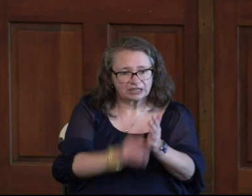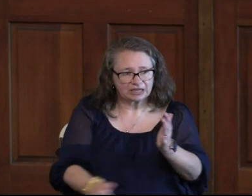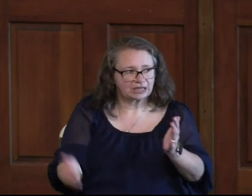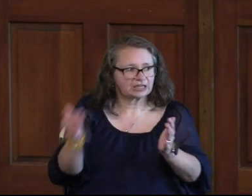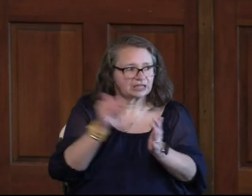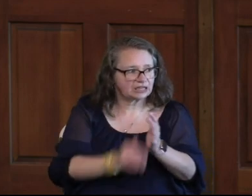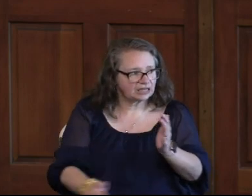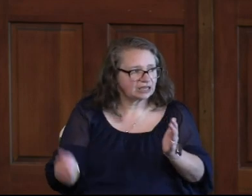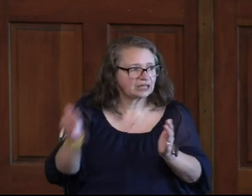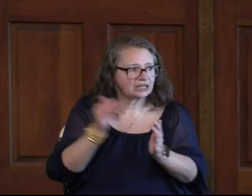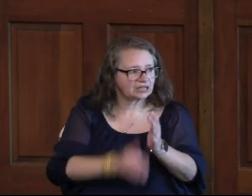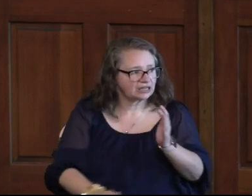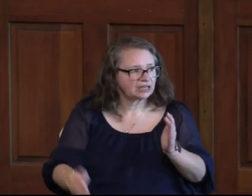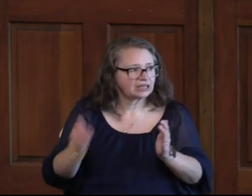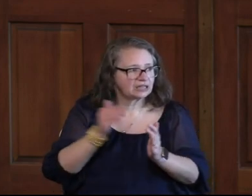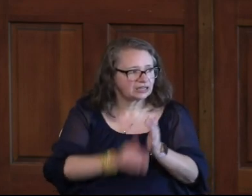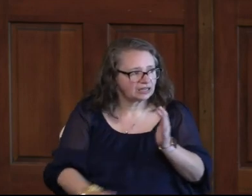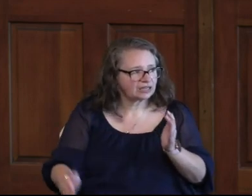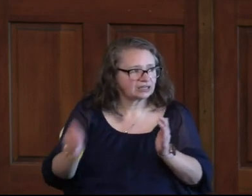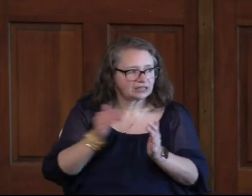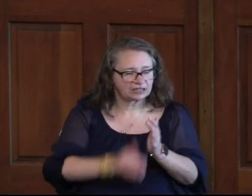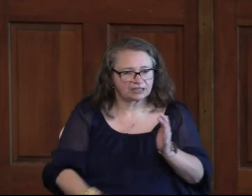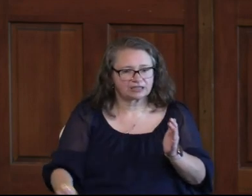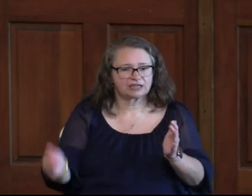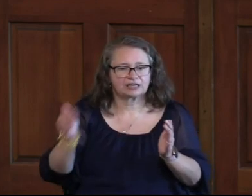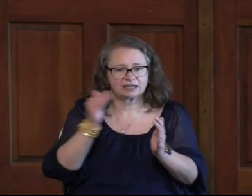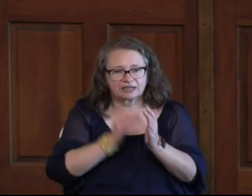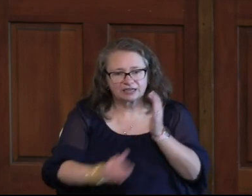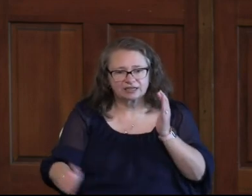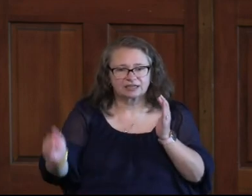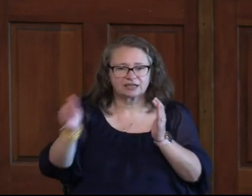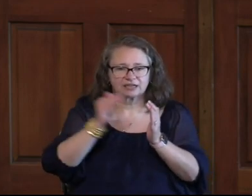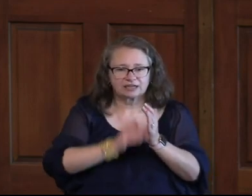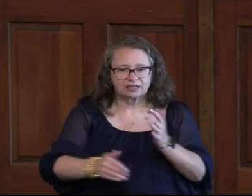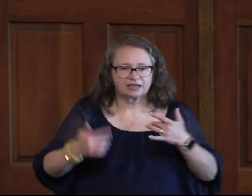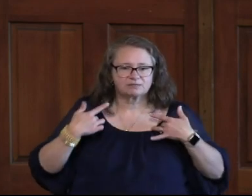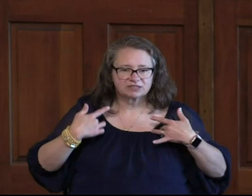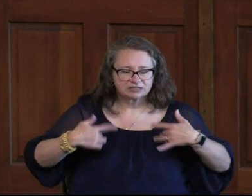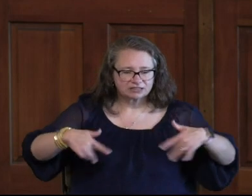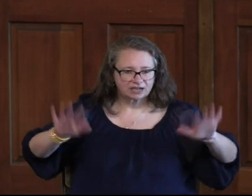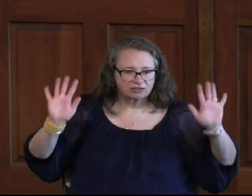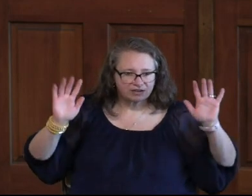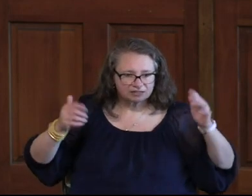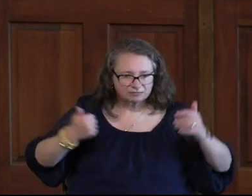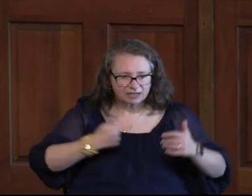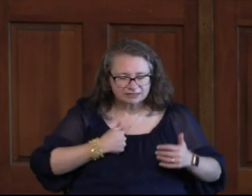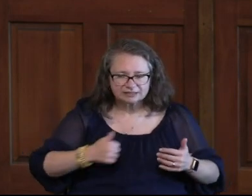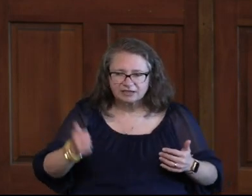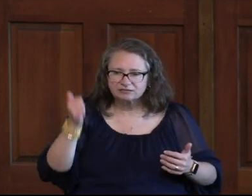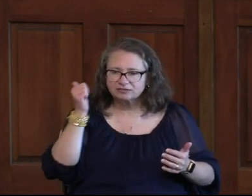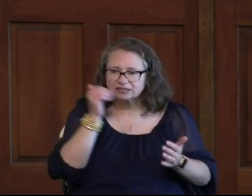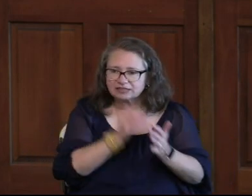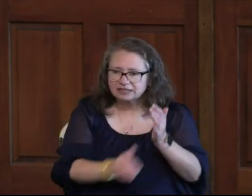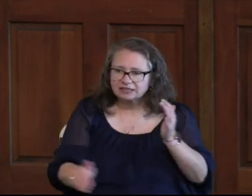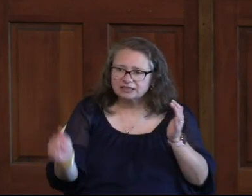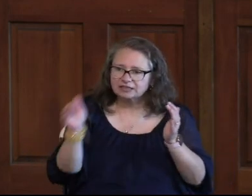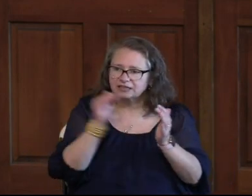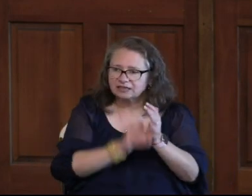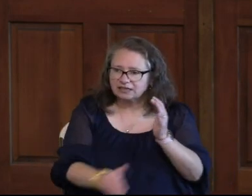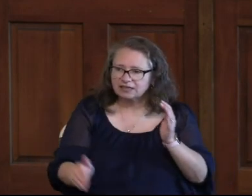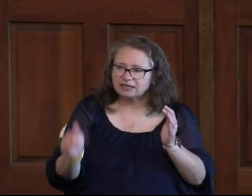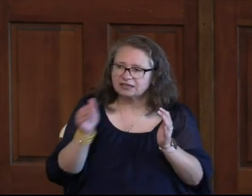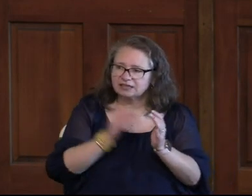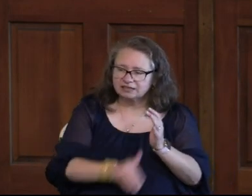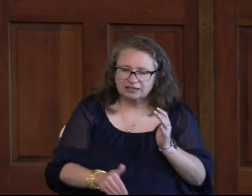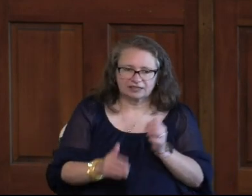sacrifices? Again and again. I'm sacrificing myself over and over again.